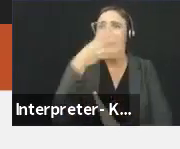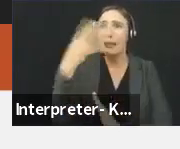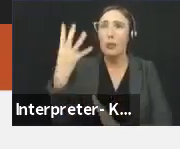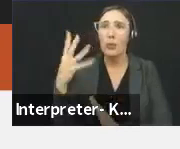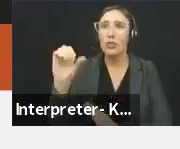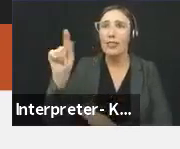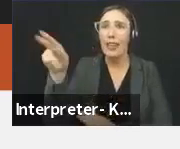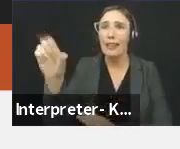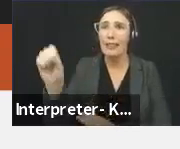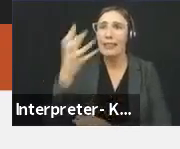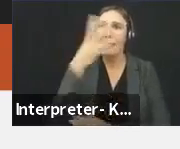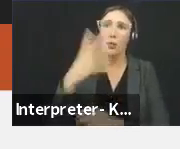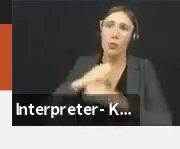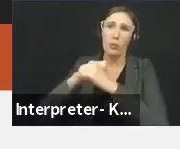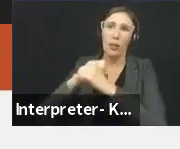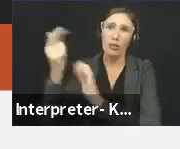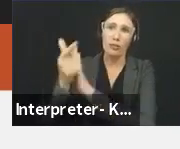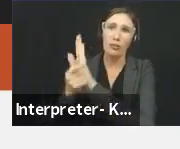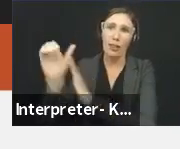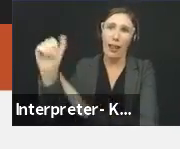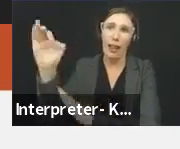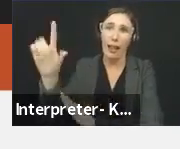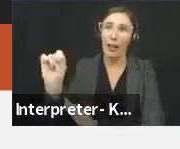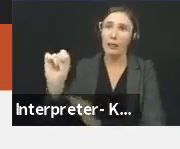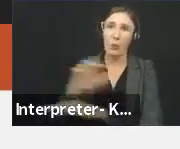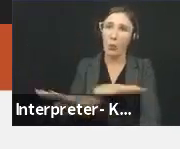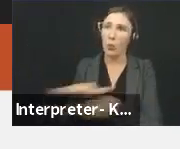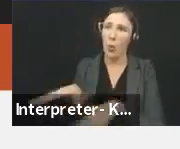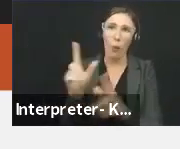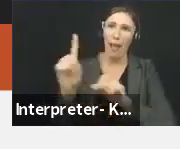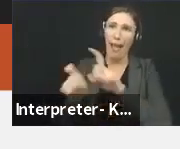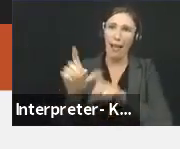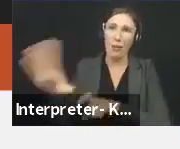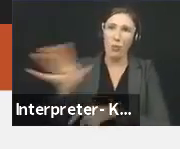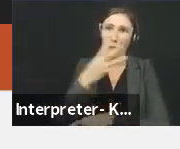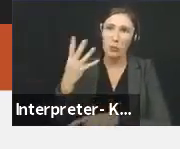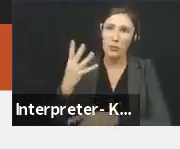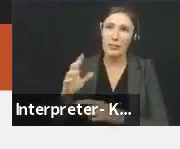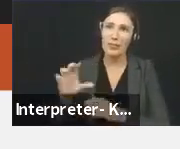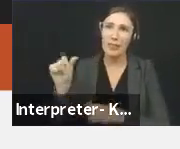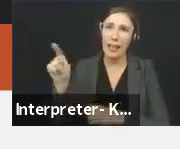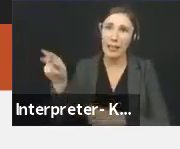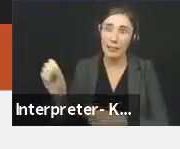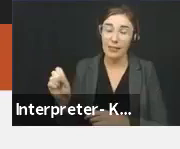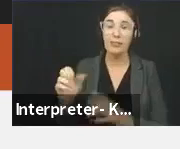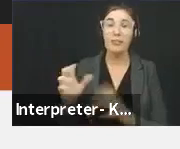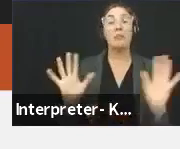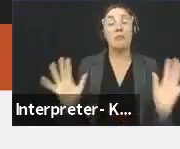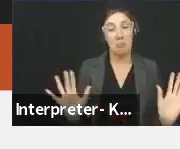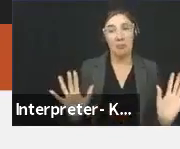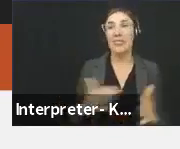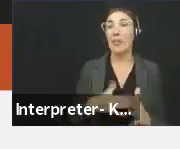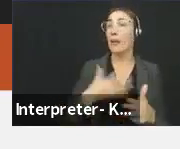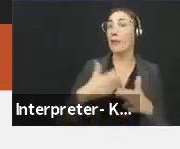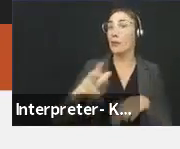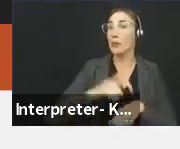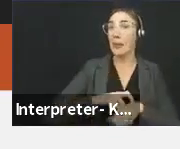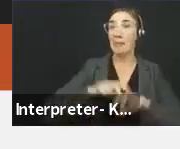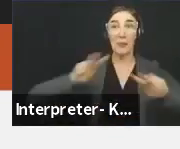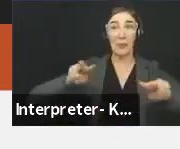the Immigrant Protection Act. So I wanted to share those tips with you today in my short time and look forward to our conversation today.